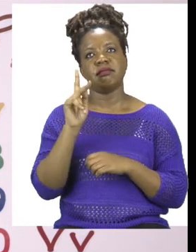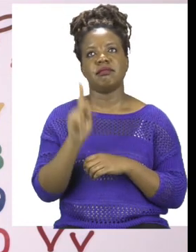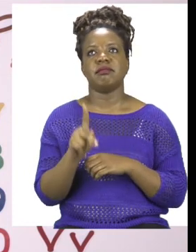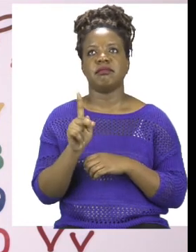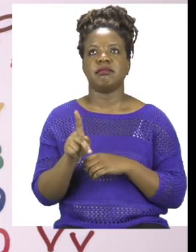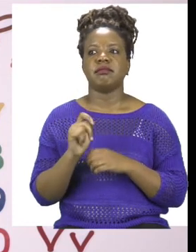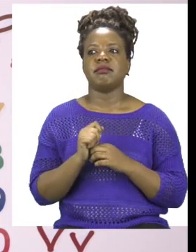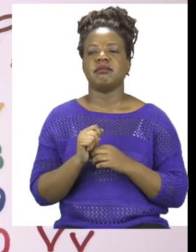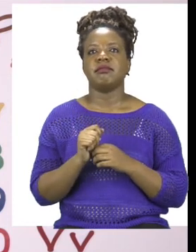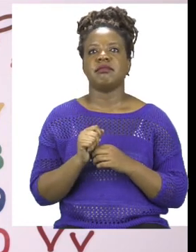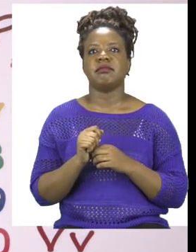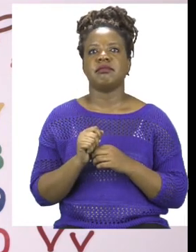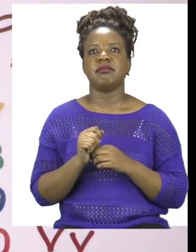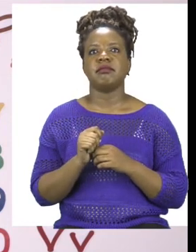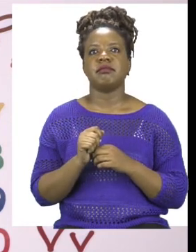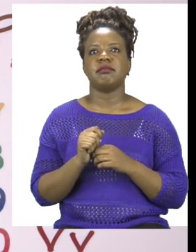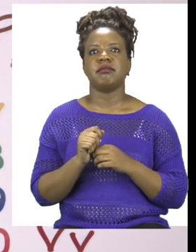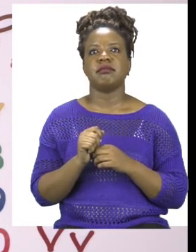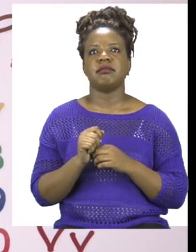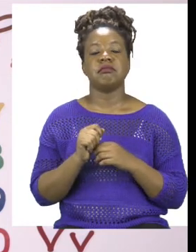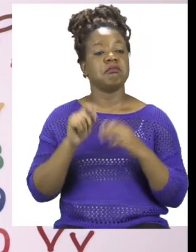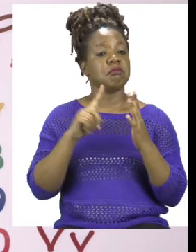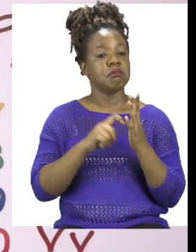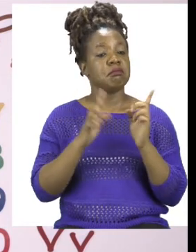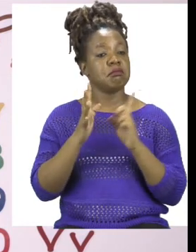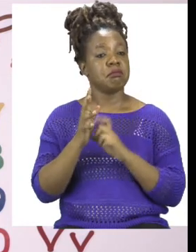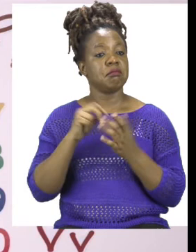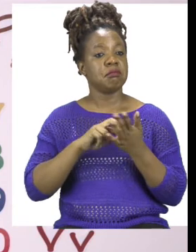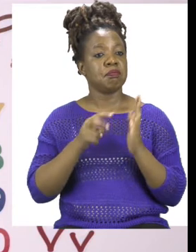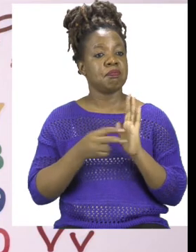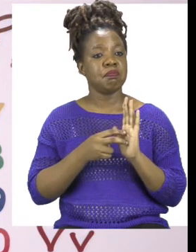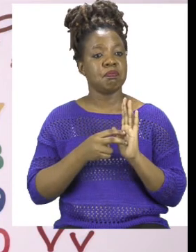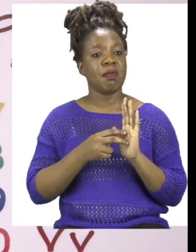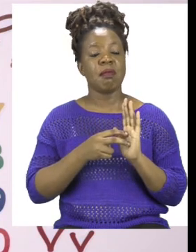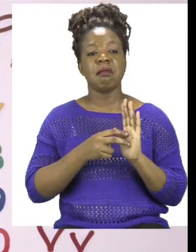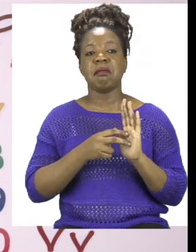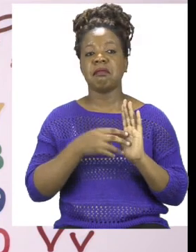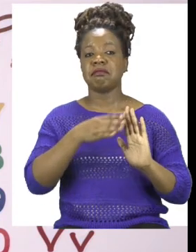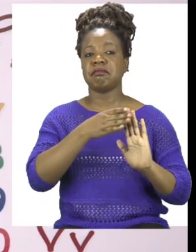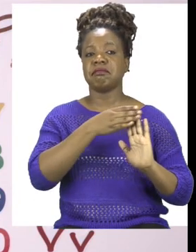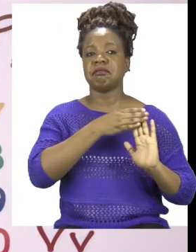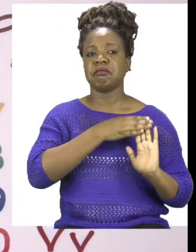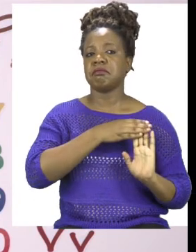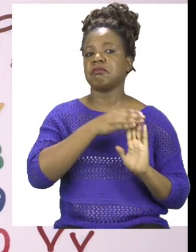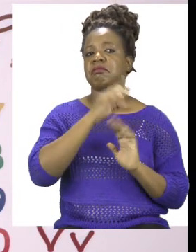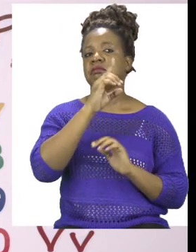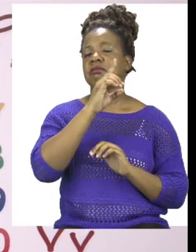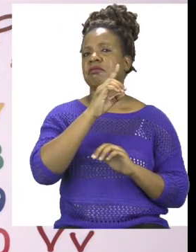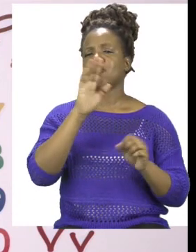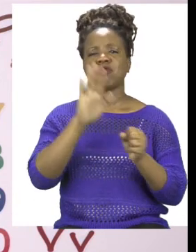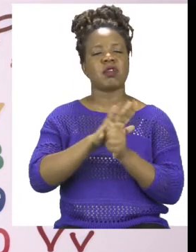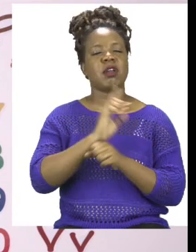Sanitizing doesn't mean that you are going to be 100% safe. So you also need to practice good social distancing and